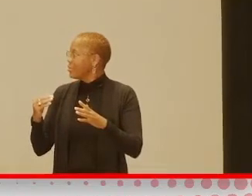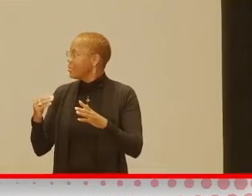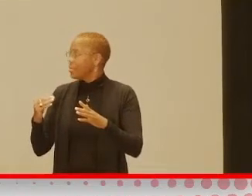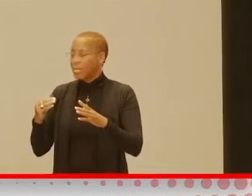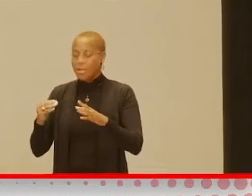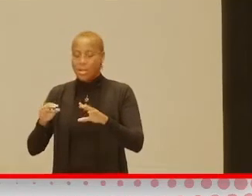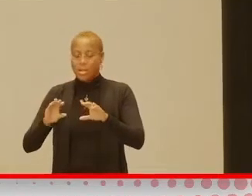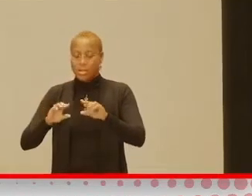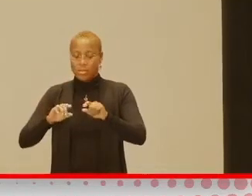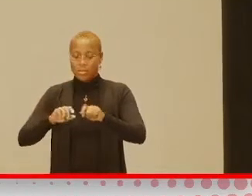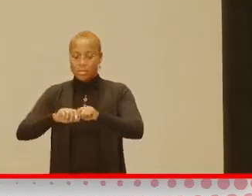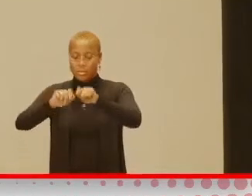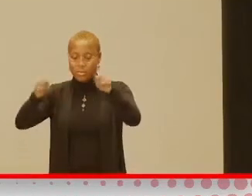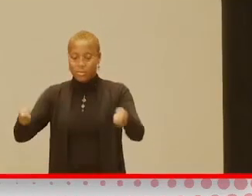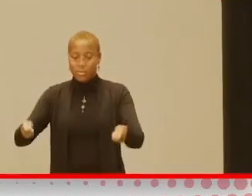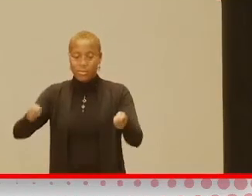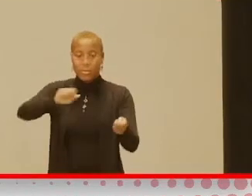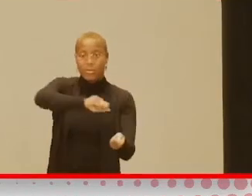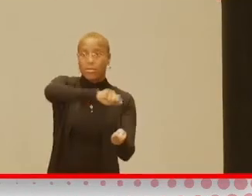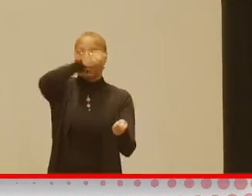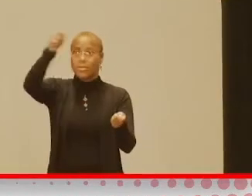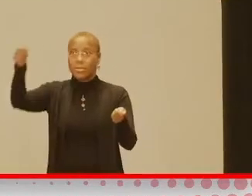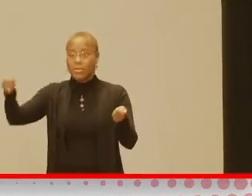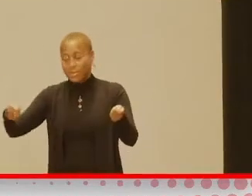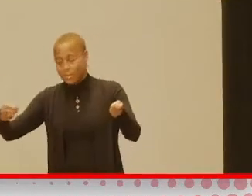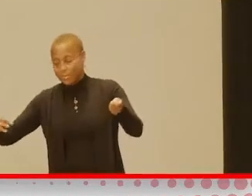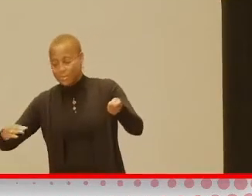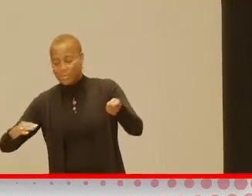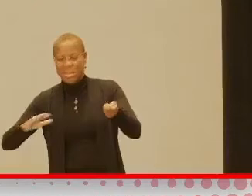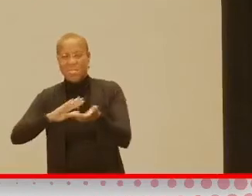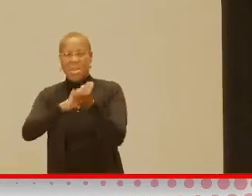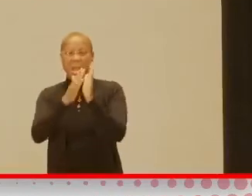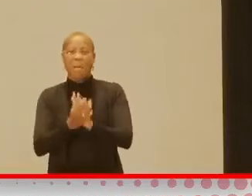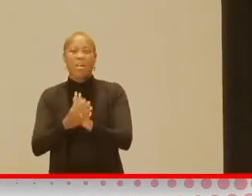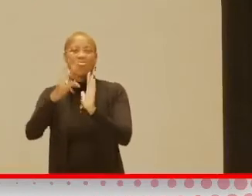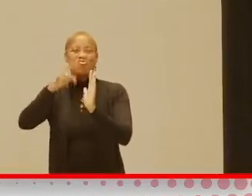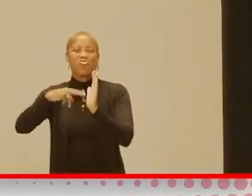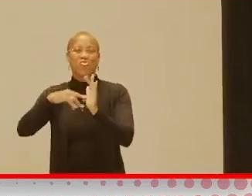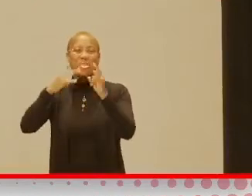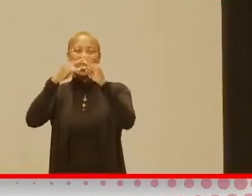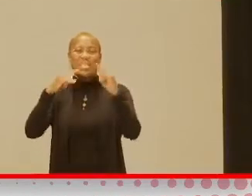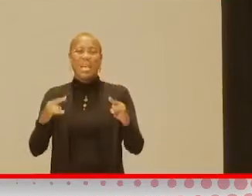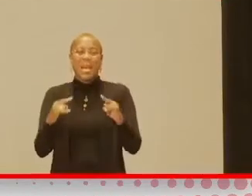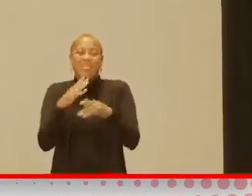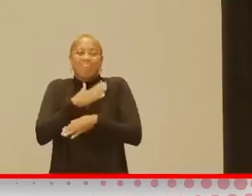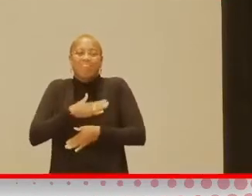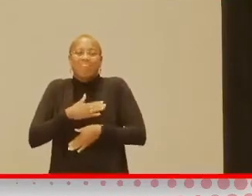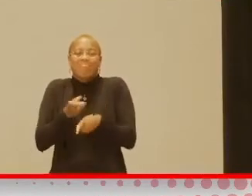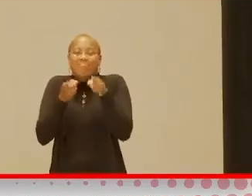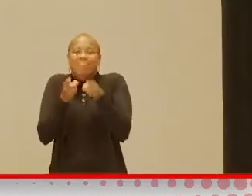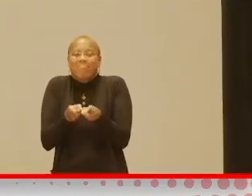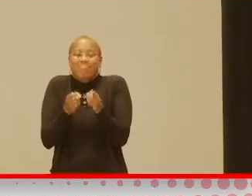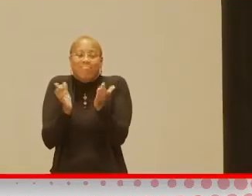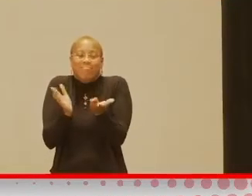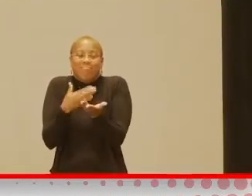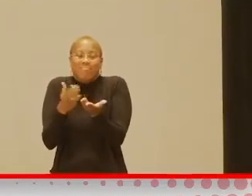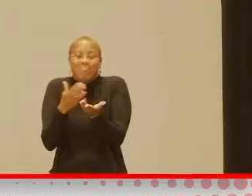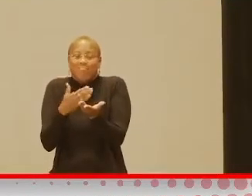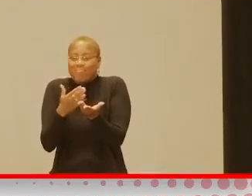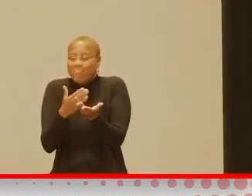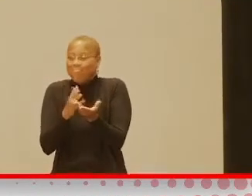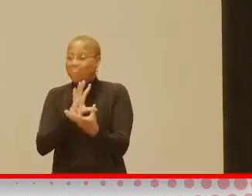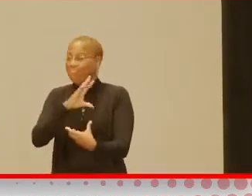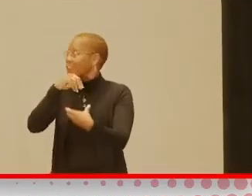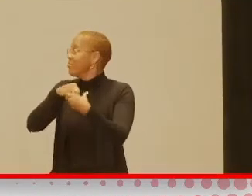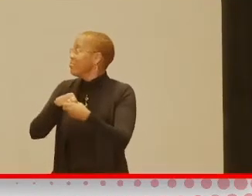cover over the top and make it like a little reading tent, you know, make it fun for children to sit and read. So get them engaged in that. This is